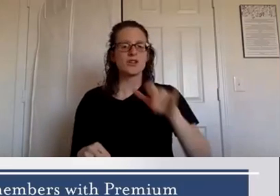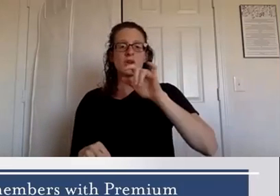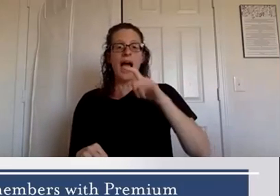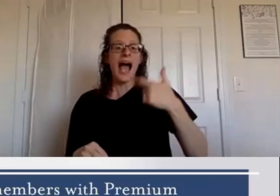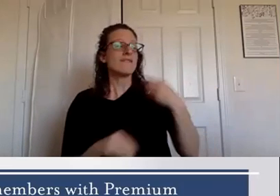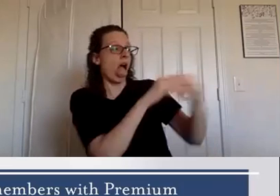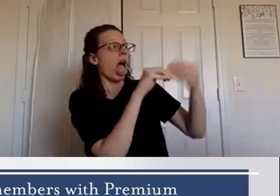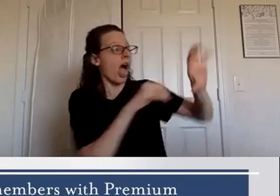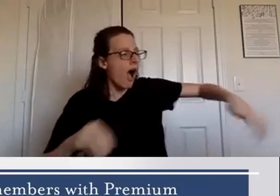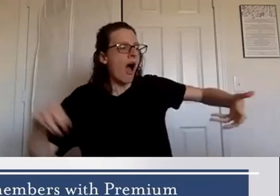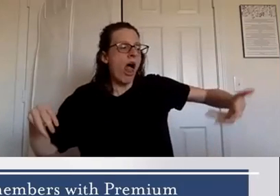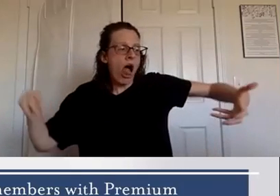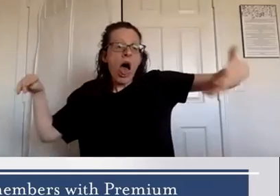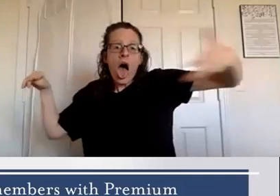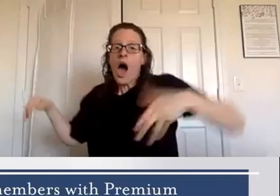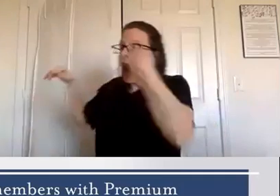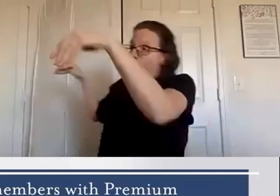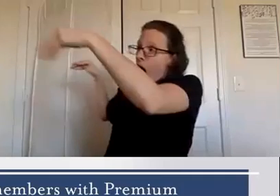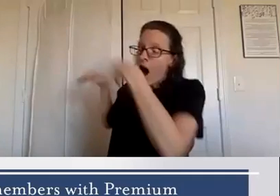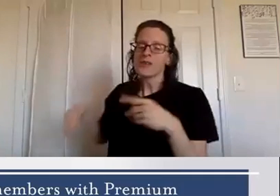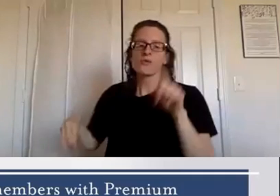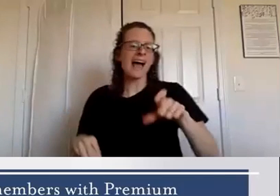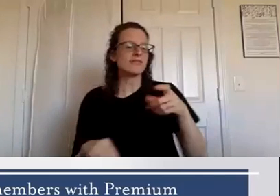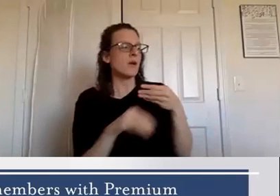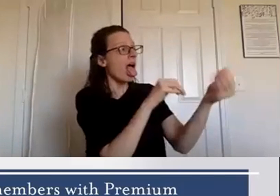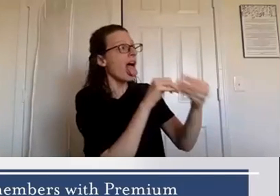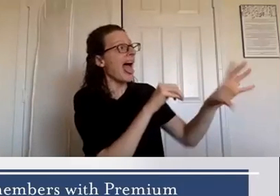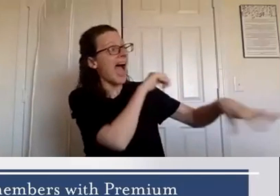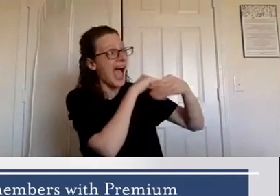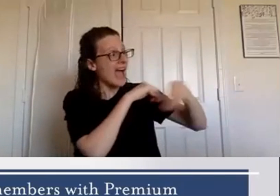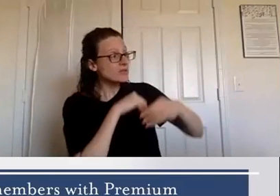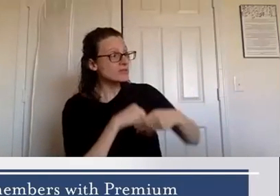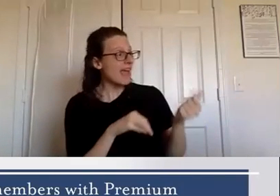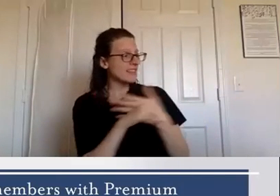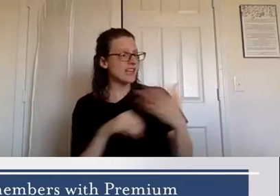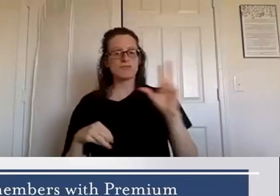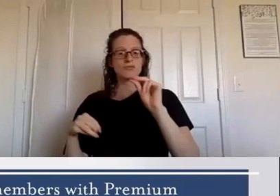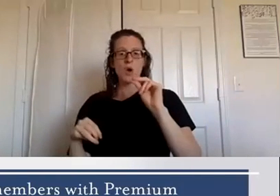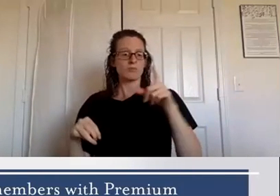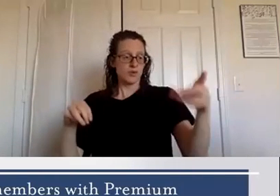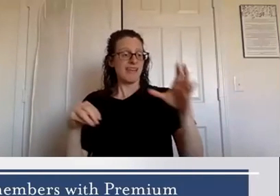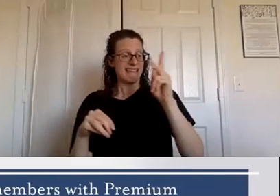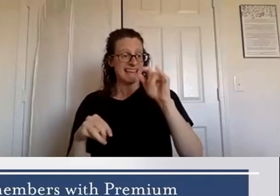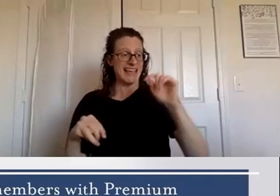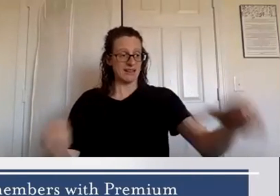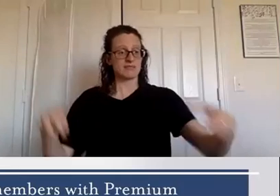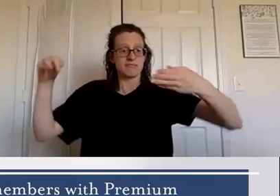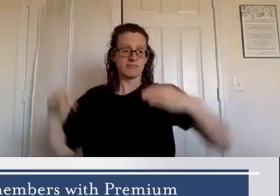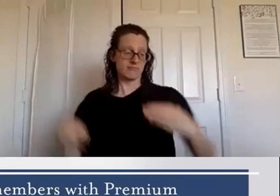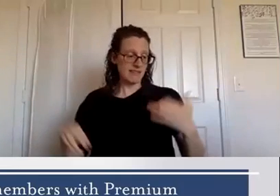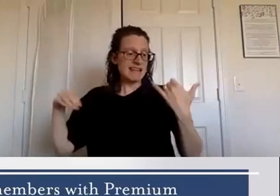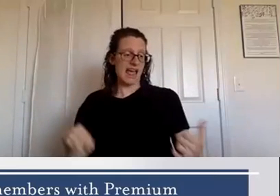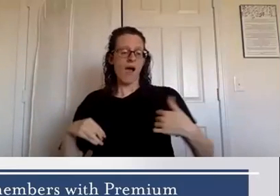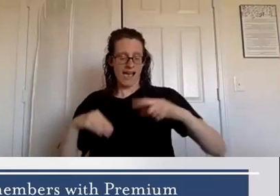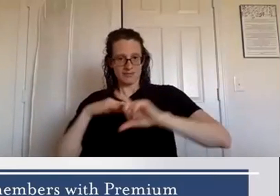you don't have to purchase anything extra you have what you need right away to start your young living